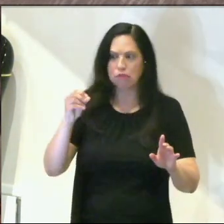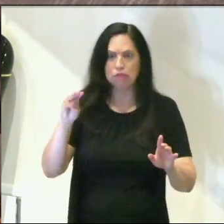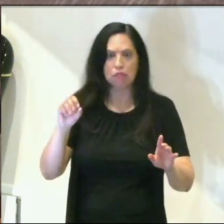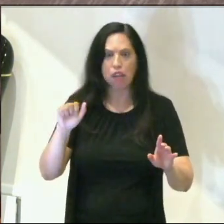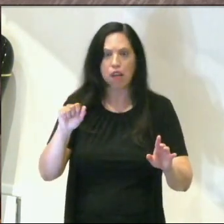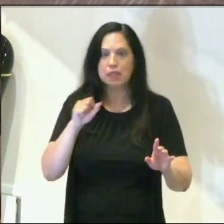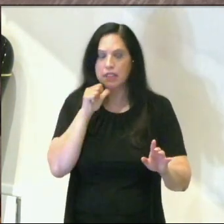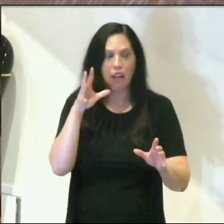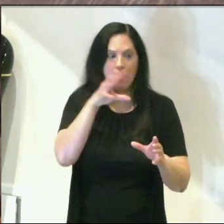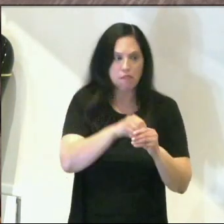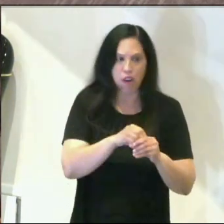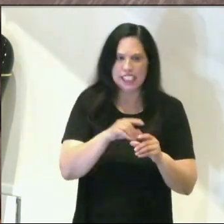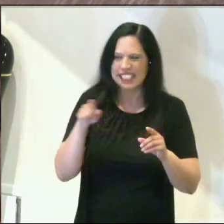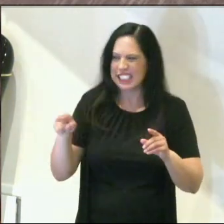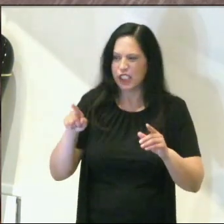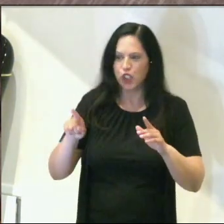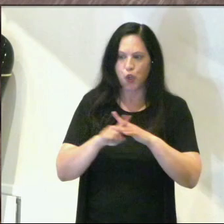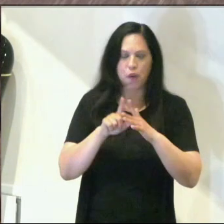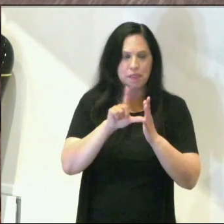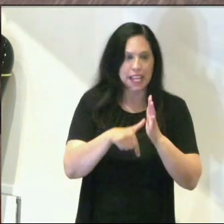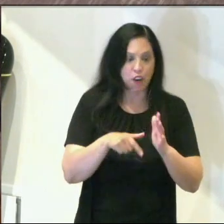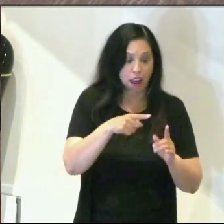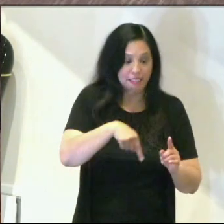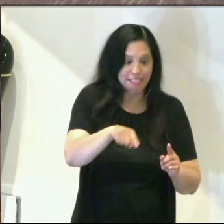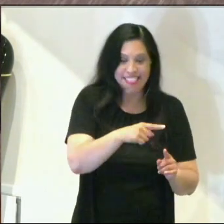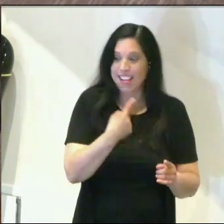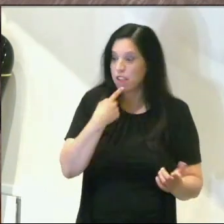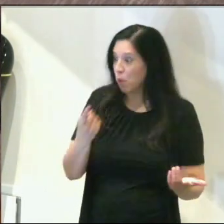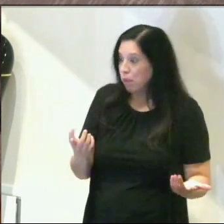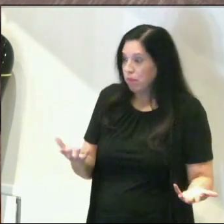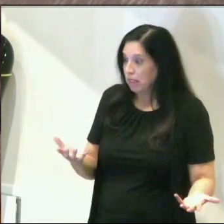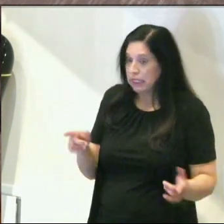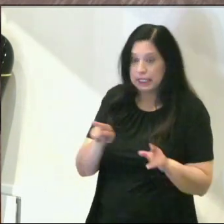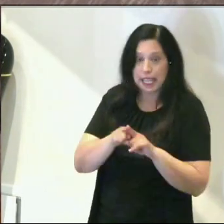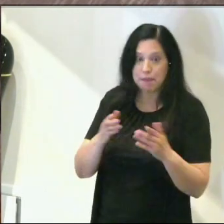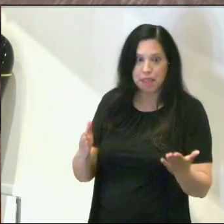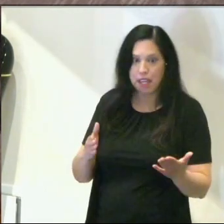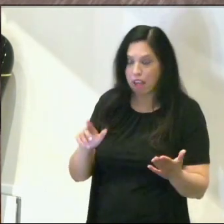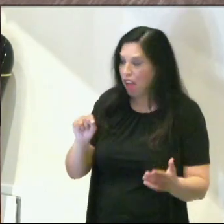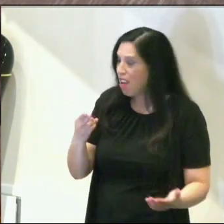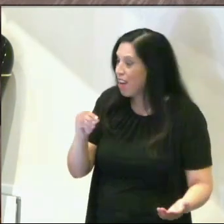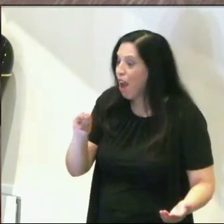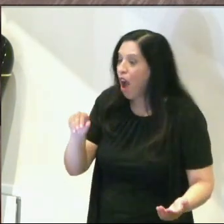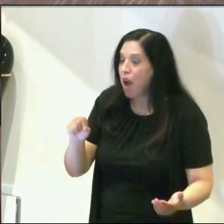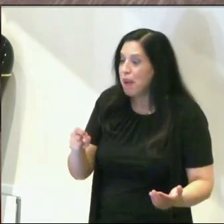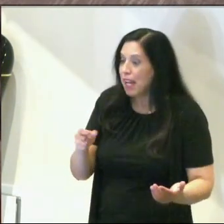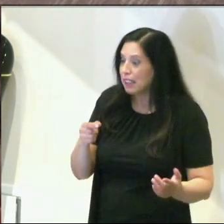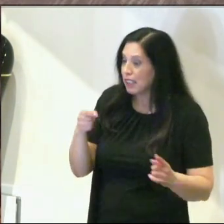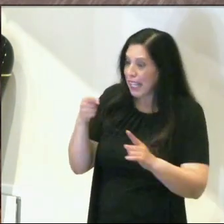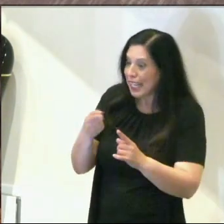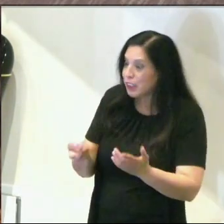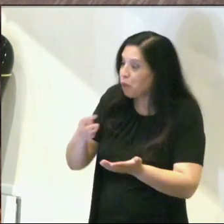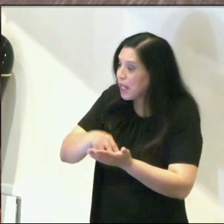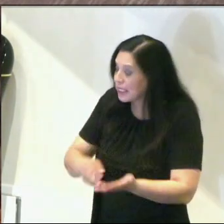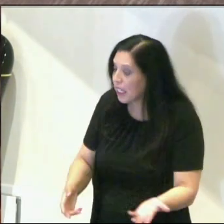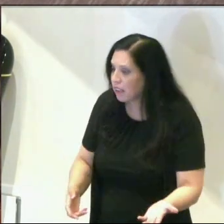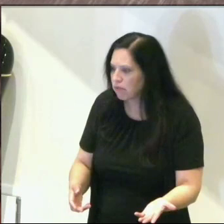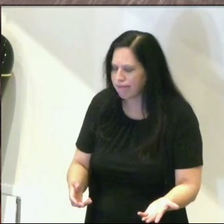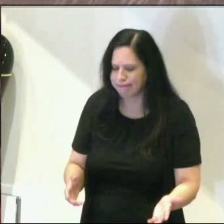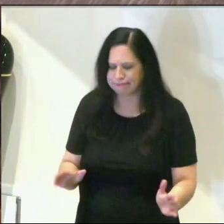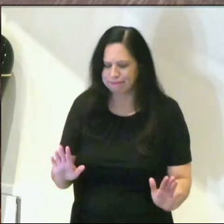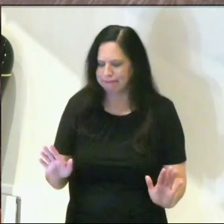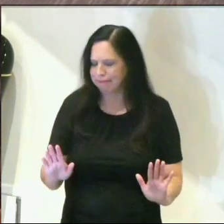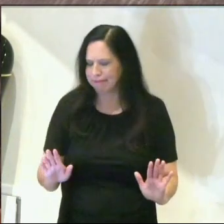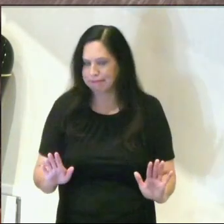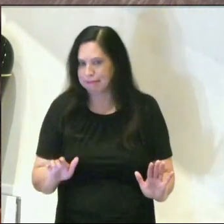but He showed up a little bit later, and His disciple friends essentially said the same thing. They said, Thomas, He is risen! But Thomas